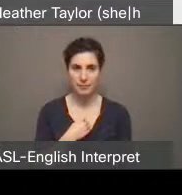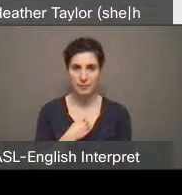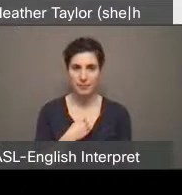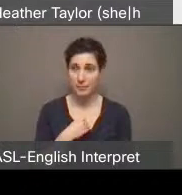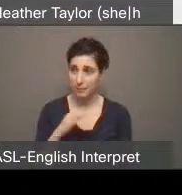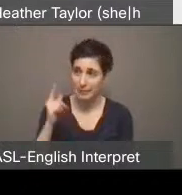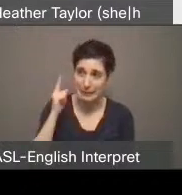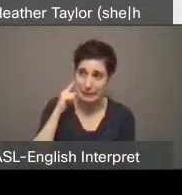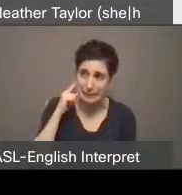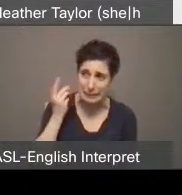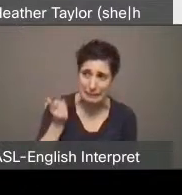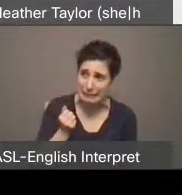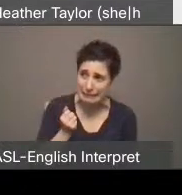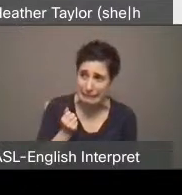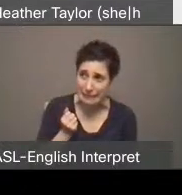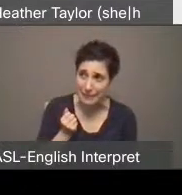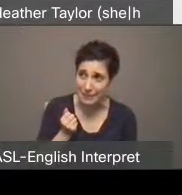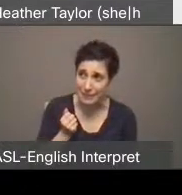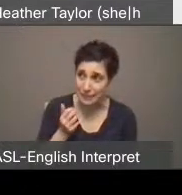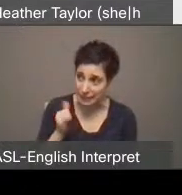Can't hear you now. You still there?